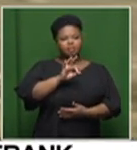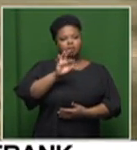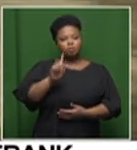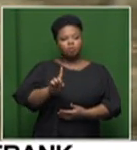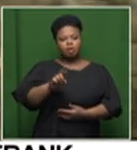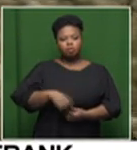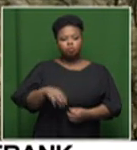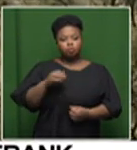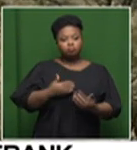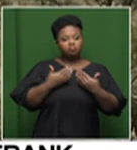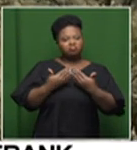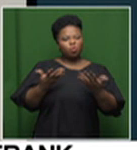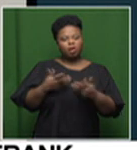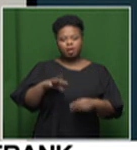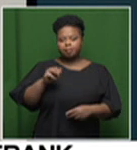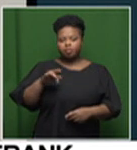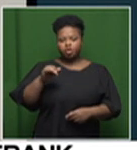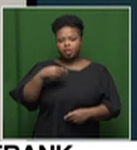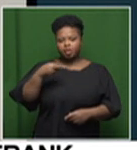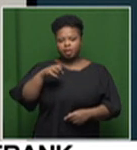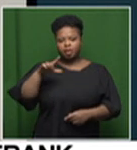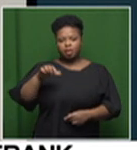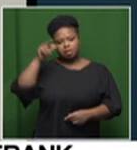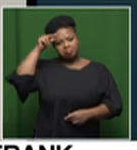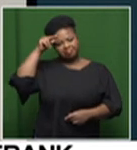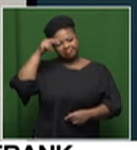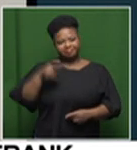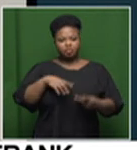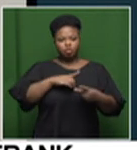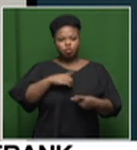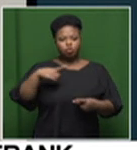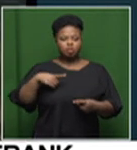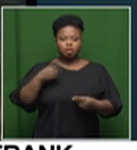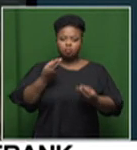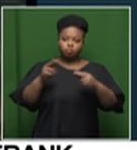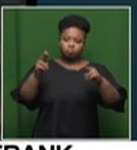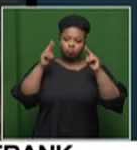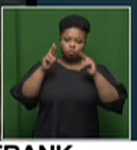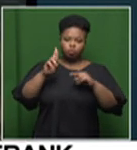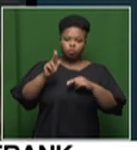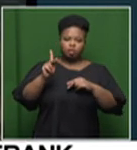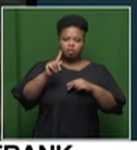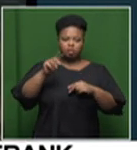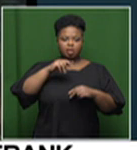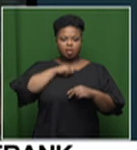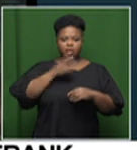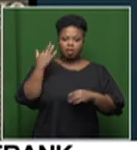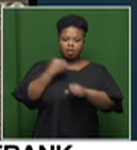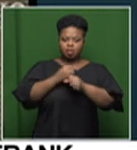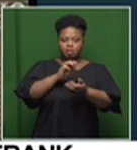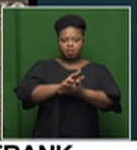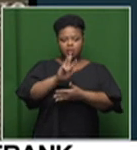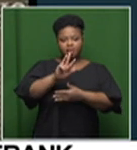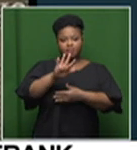High School in Marin Hill before graduating as a medical doctor from the University of Natal in 1958. He